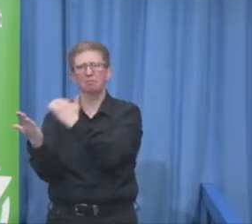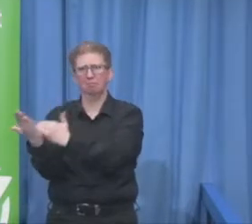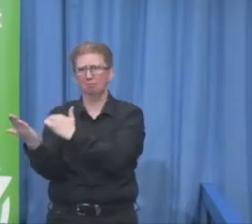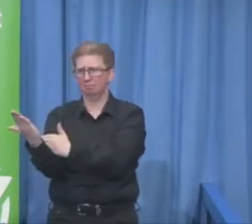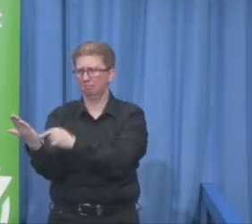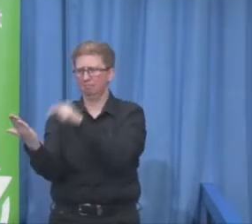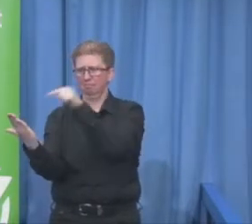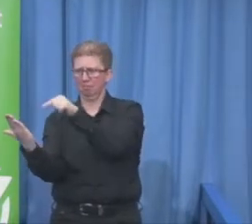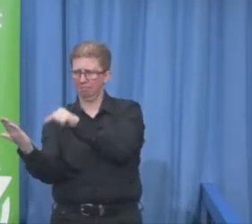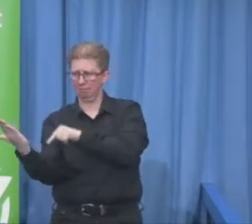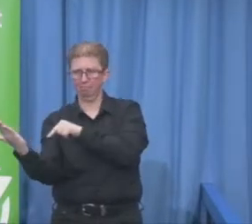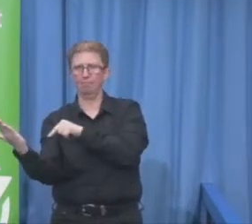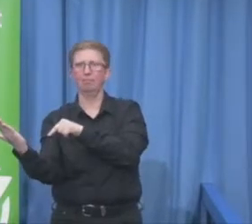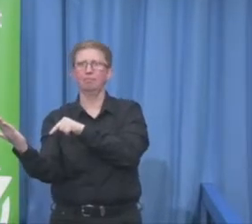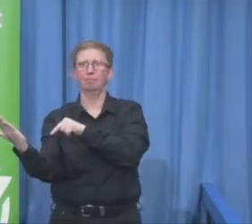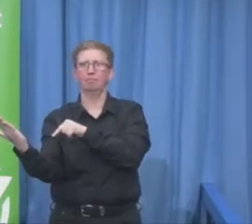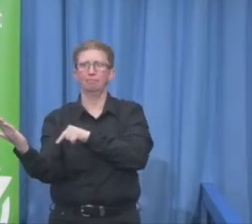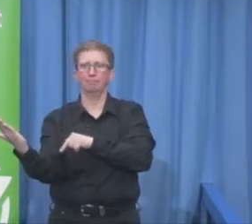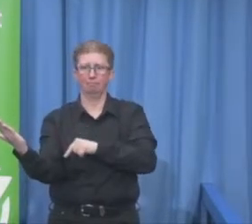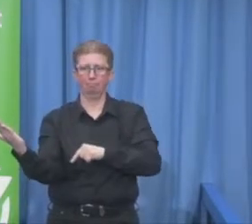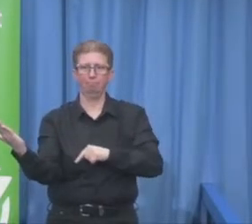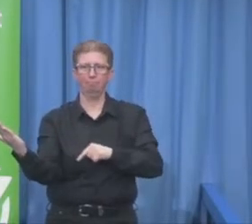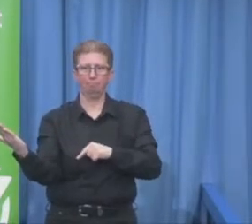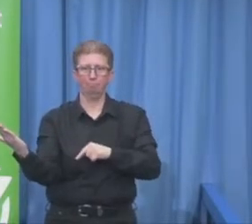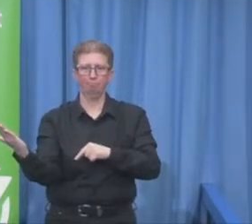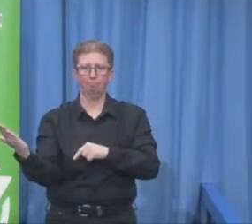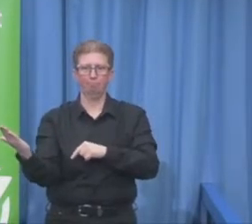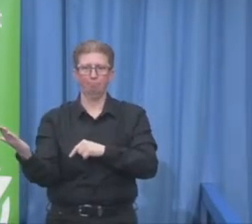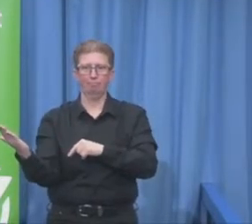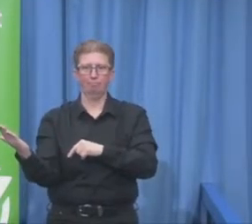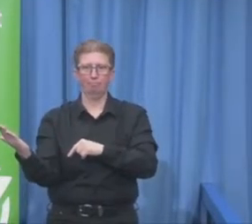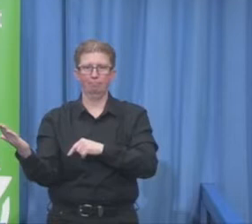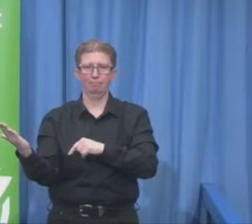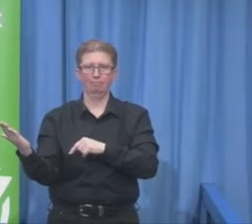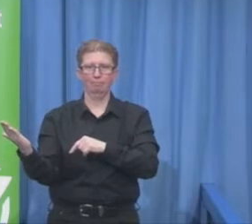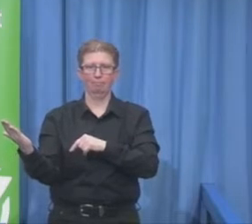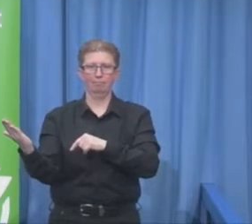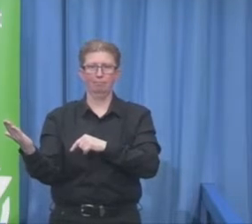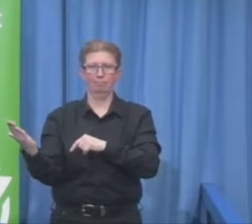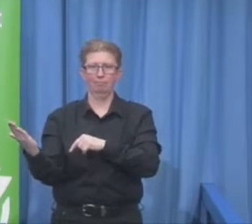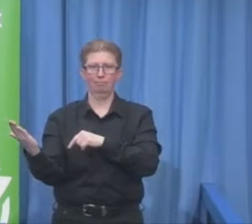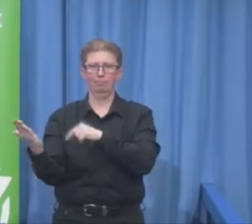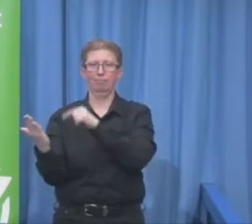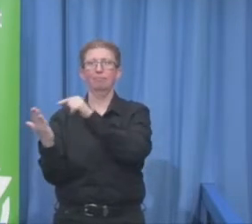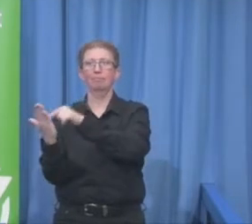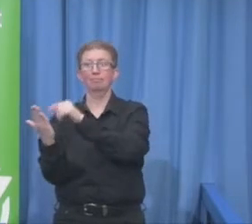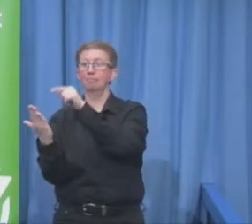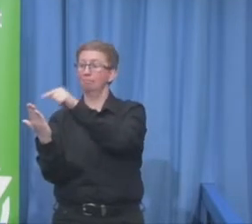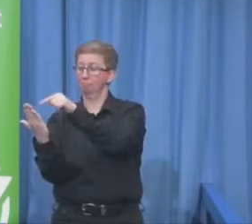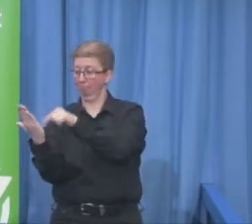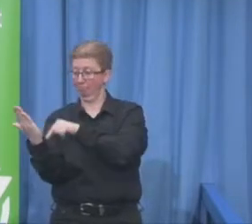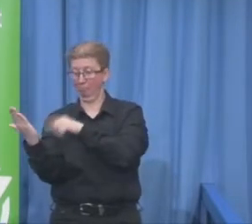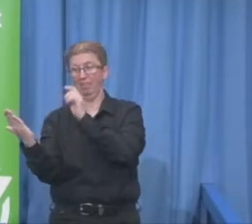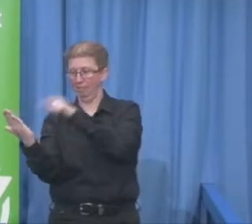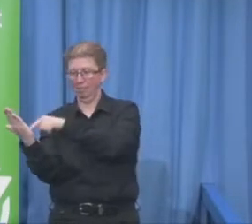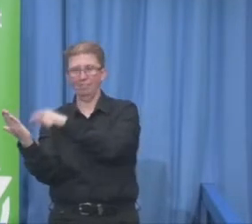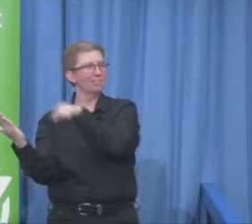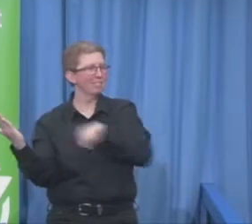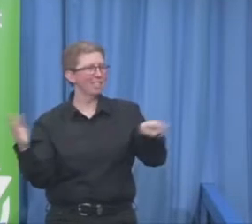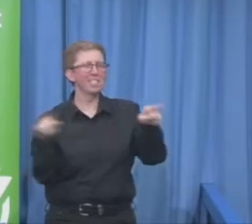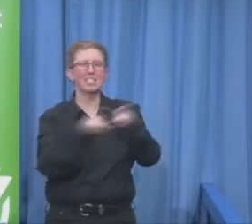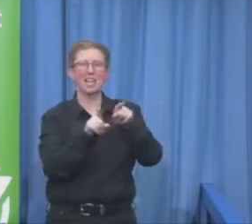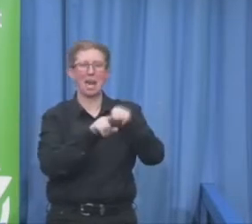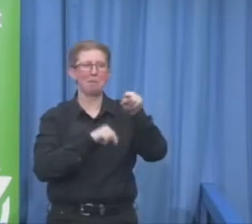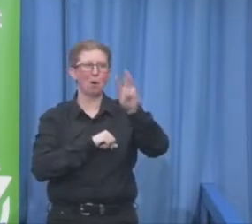indicators but we are going to extend the website so you will find all the data there to do further research and